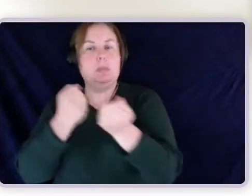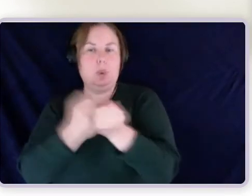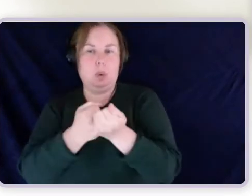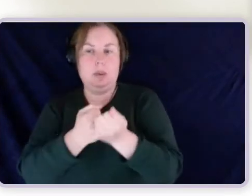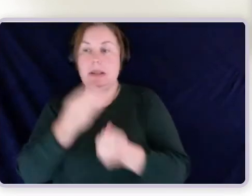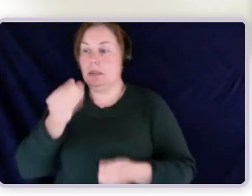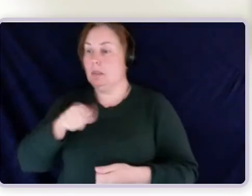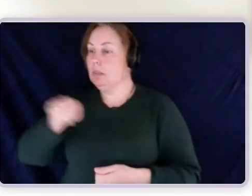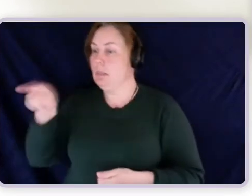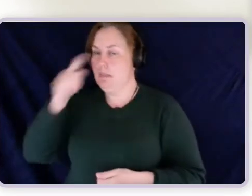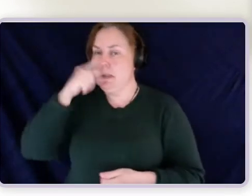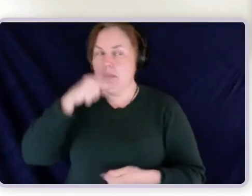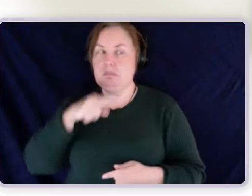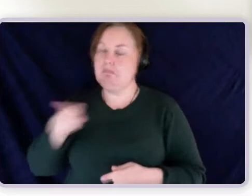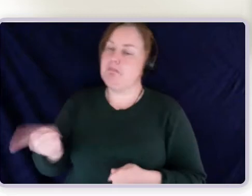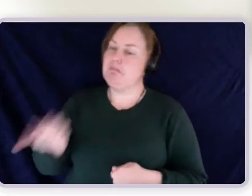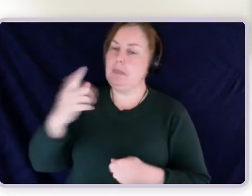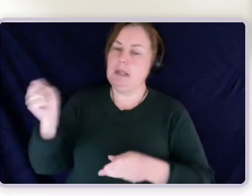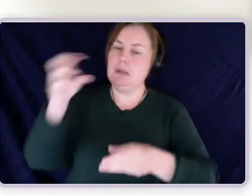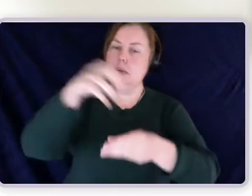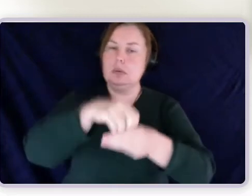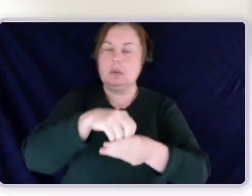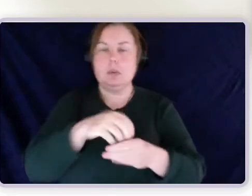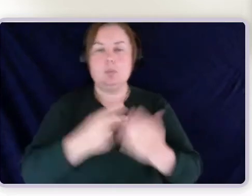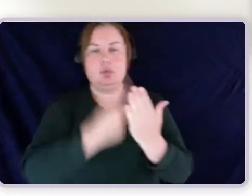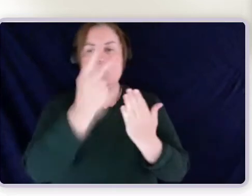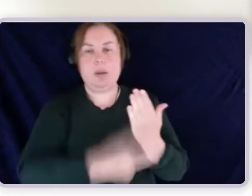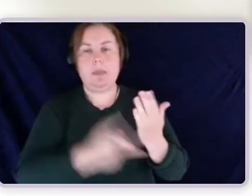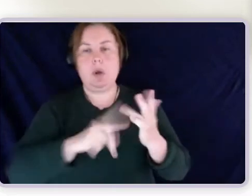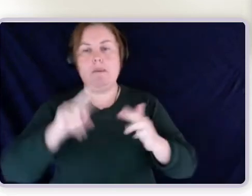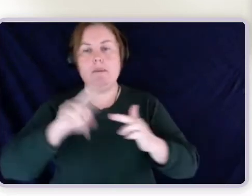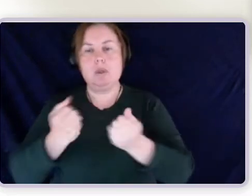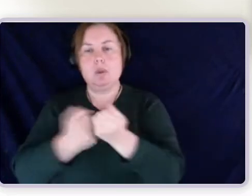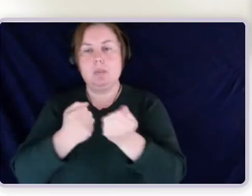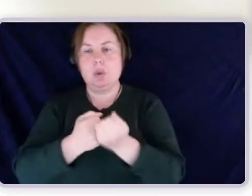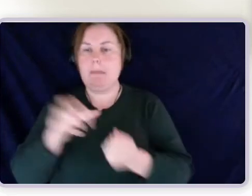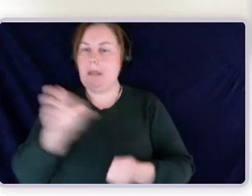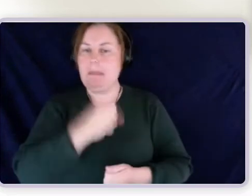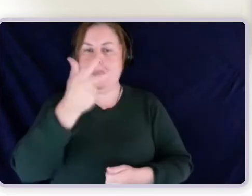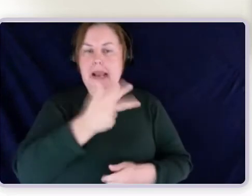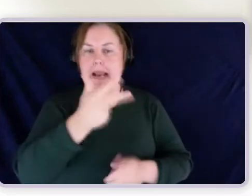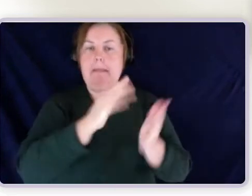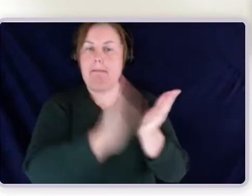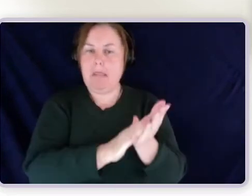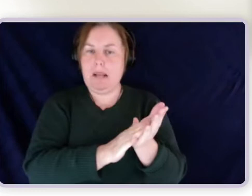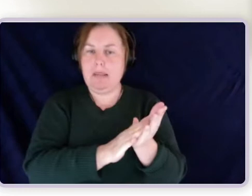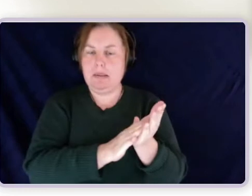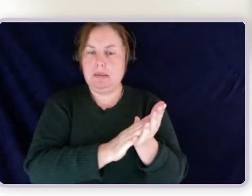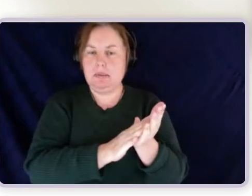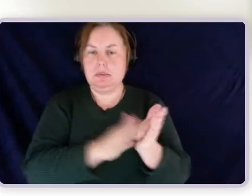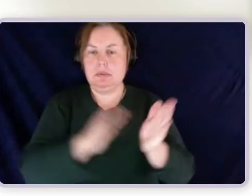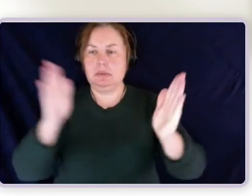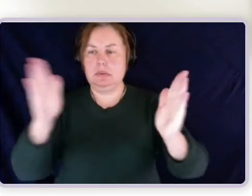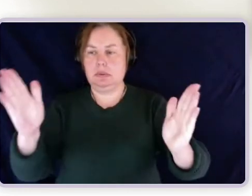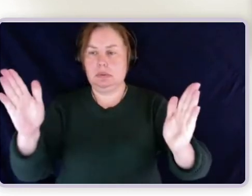program of support, and they'll normally need to do 18 months in the three years before applying for the disability support